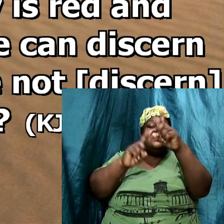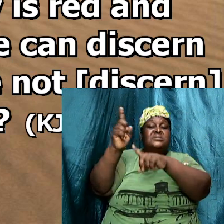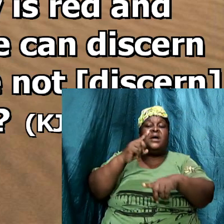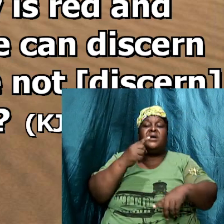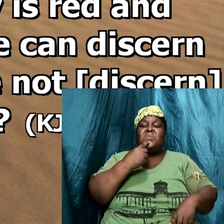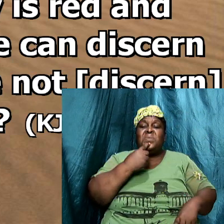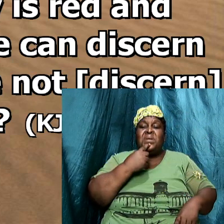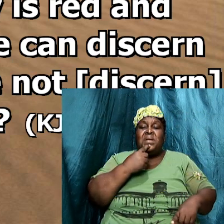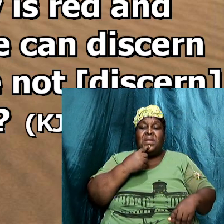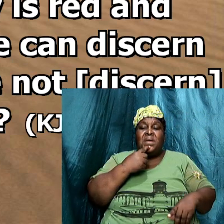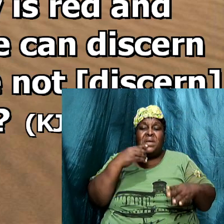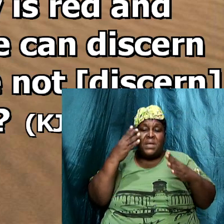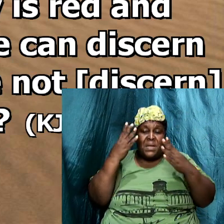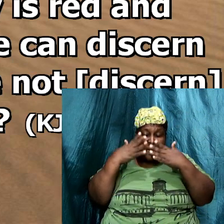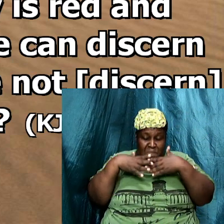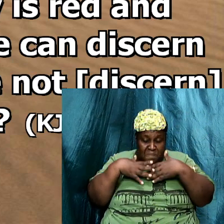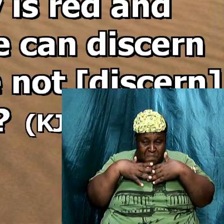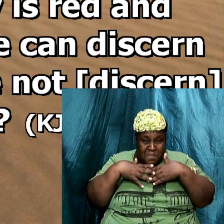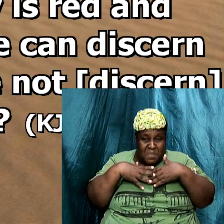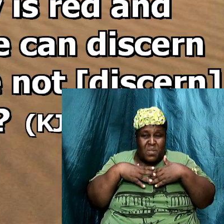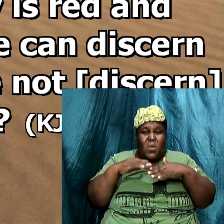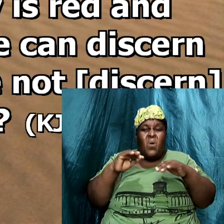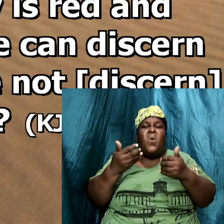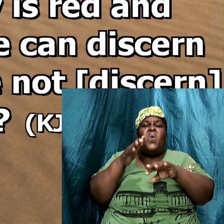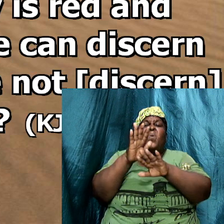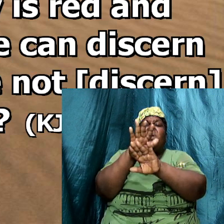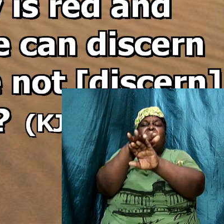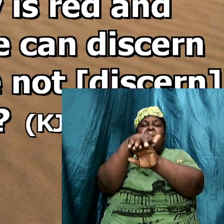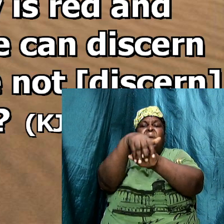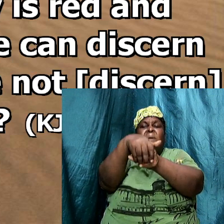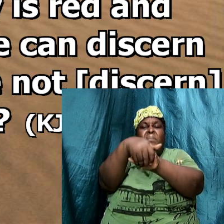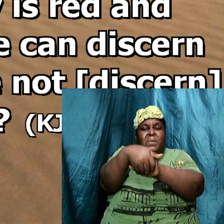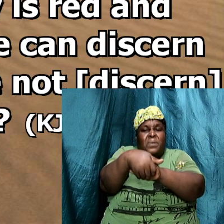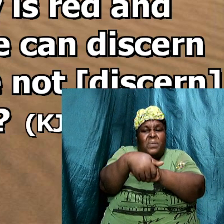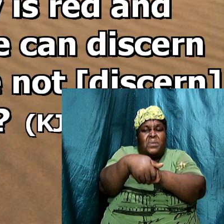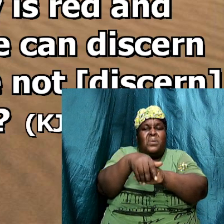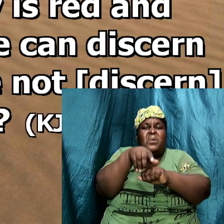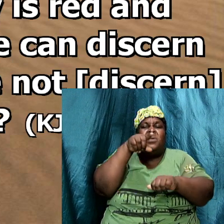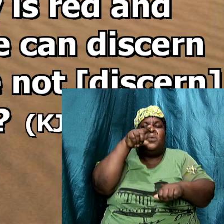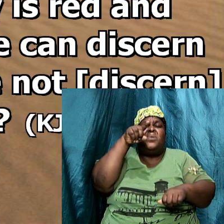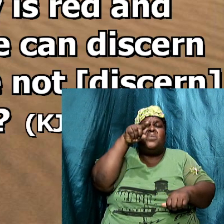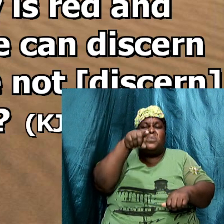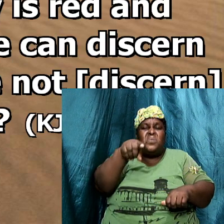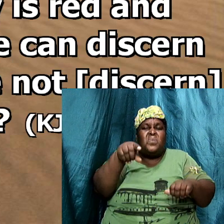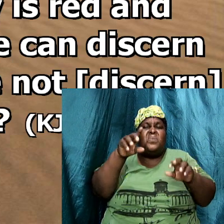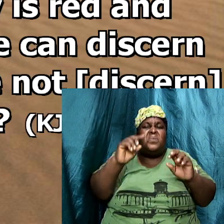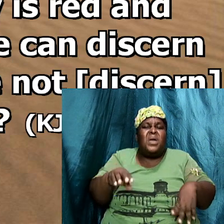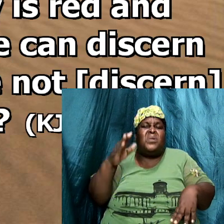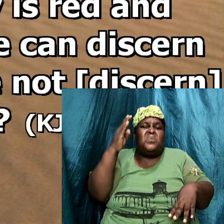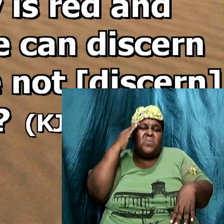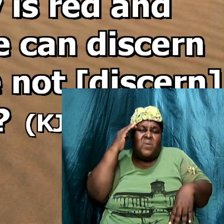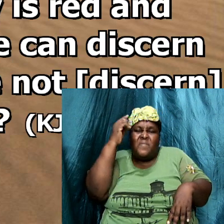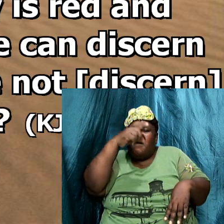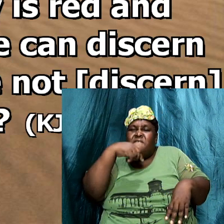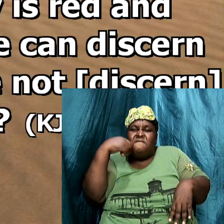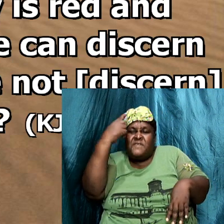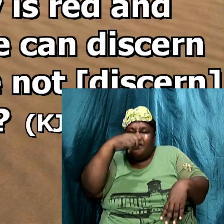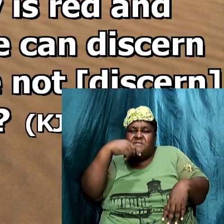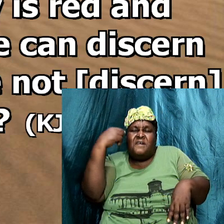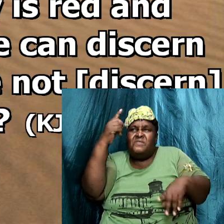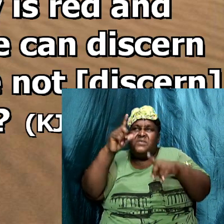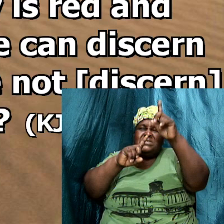and lowering how he hypocrites he can discern the face of the sky but he can